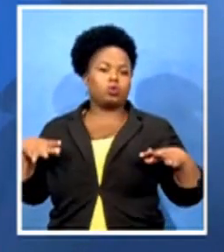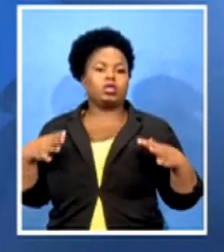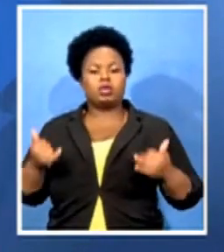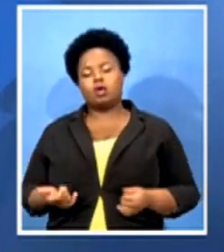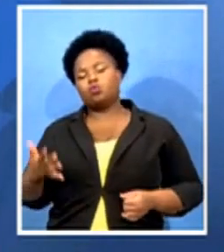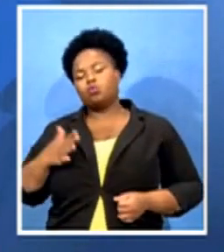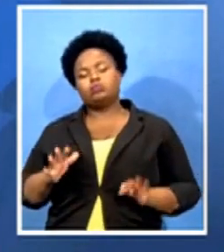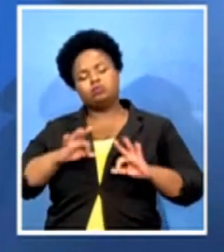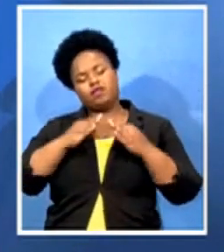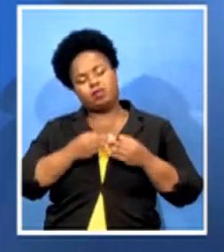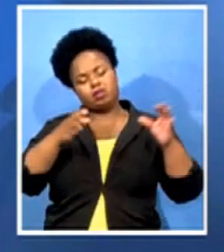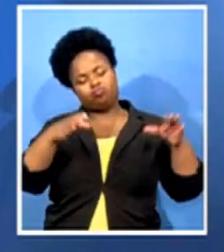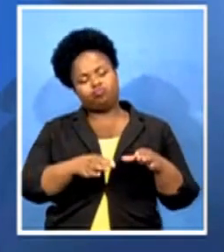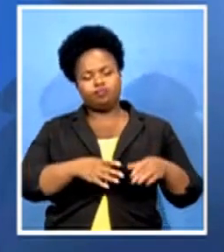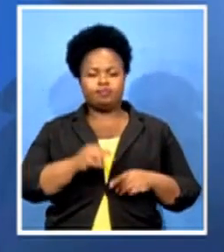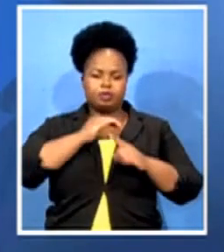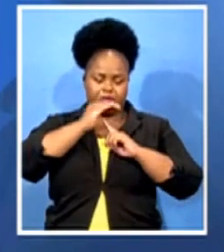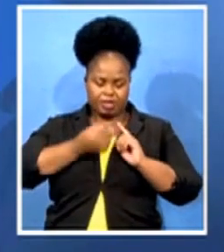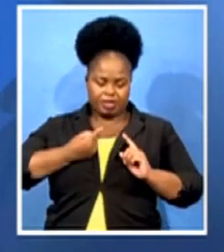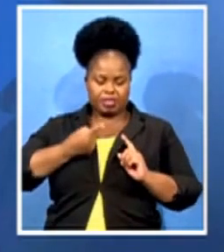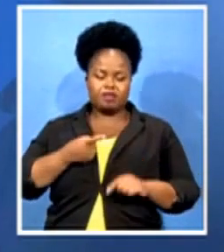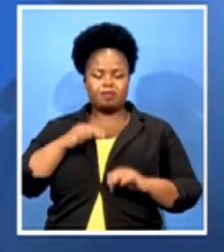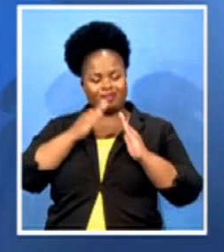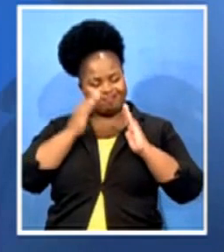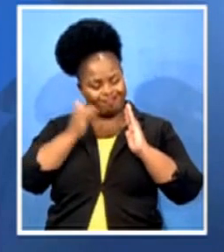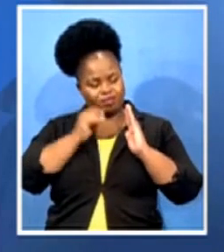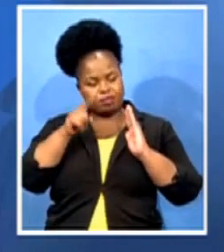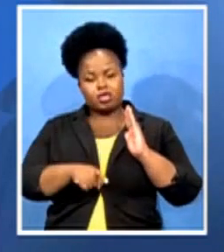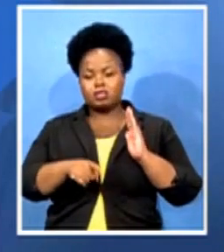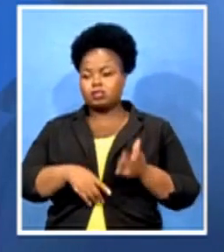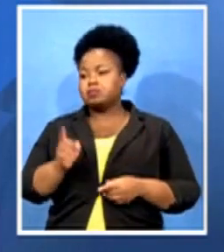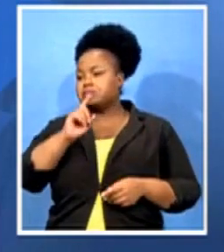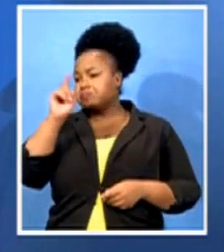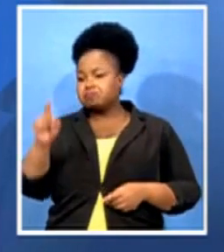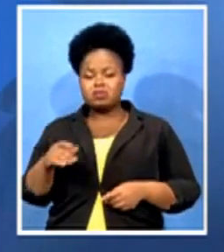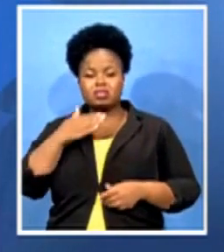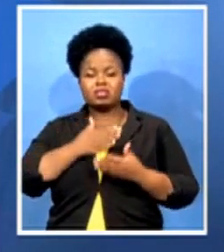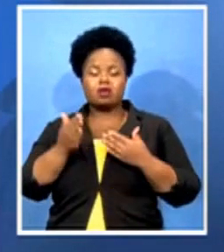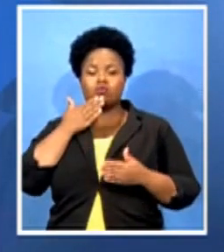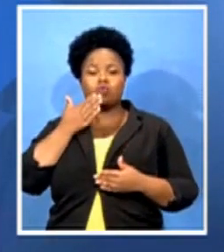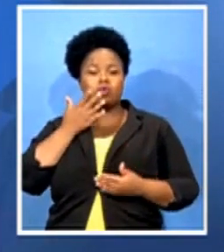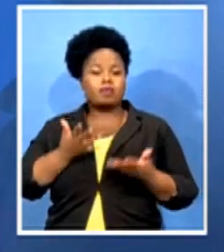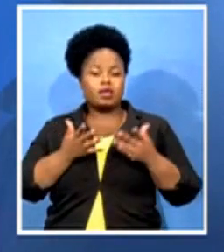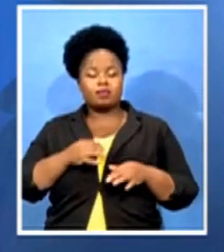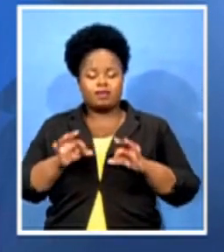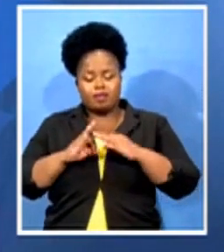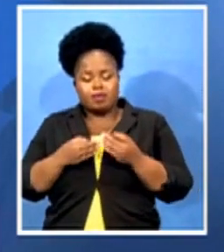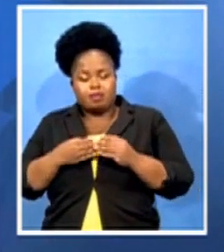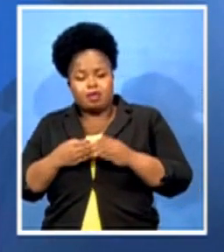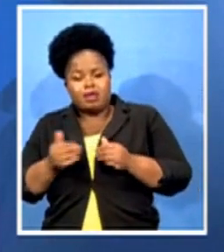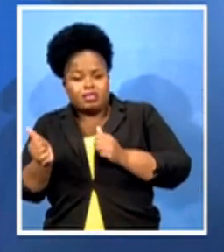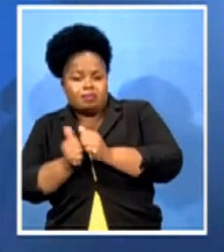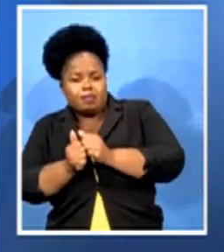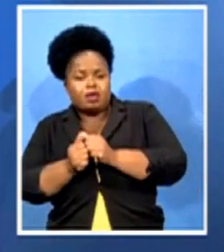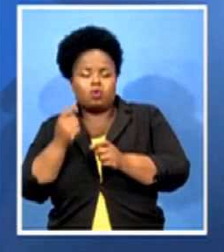protect ourselves, let's stay at home and have those with my close members of the family that I'm always spending time with. I can still